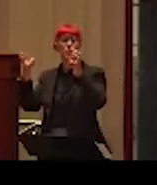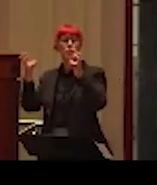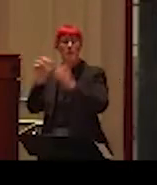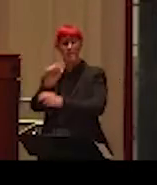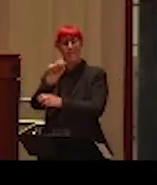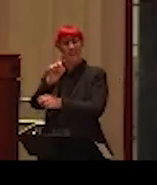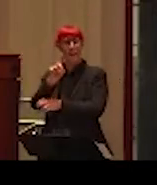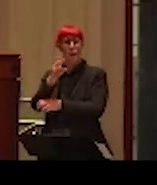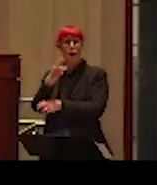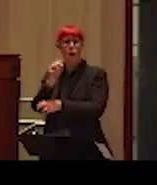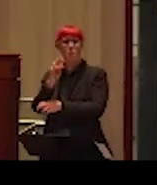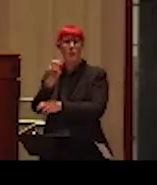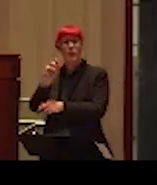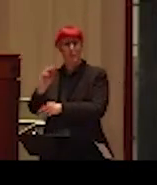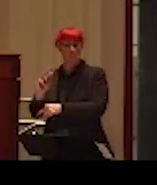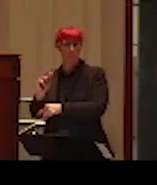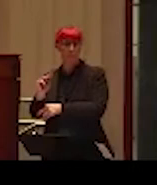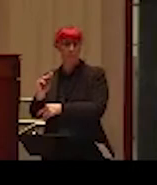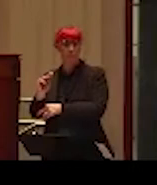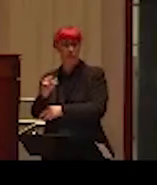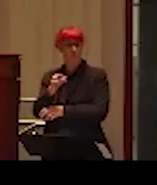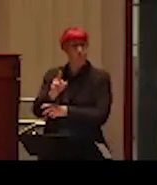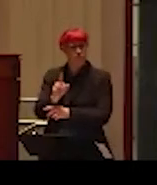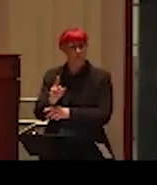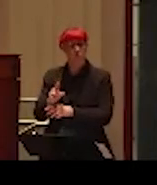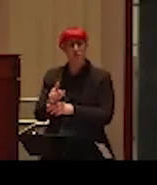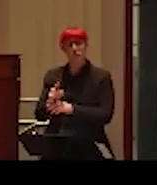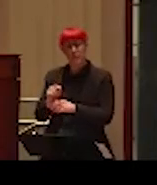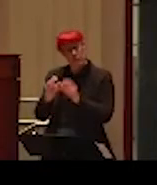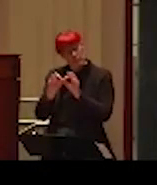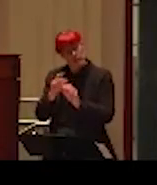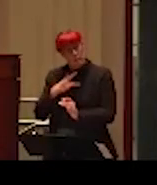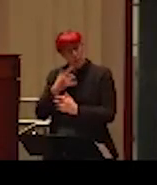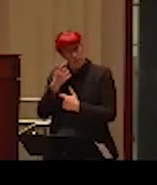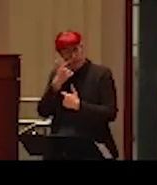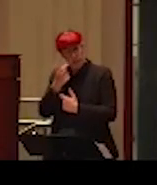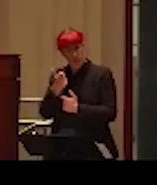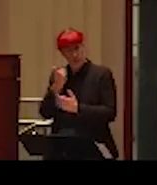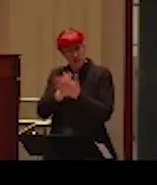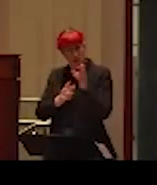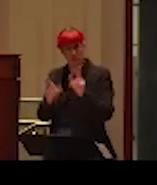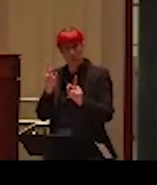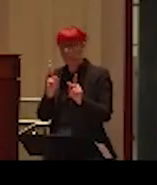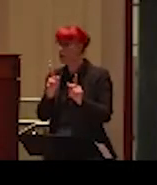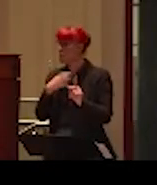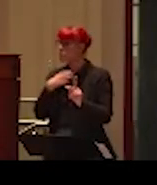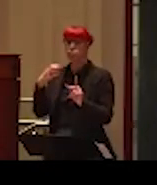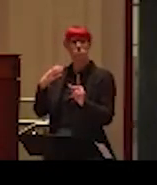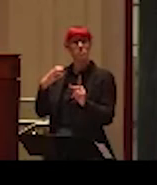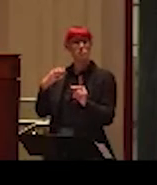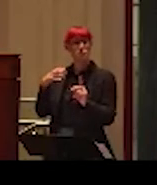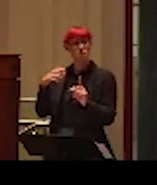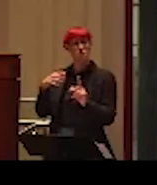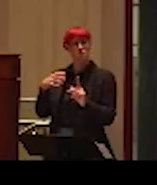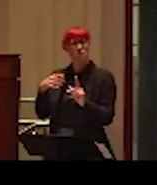maintaining. And it's interesting, even in this case, some individuals argue that even in this case, these statements should be